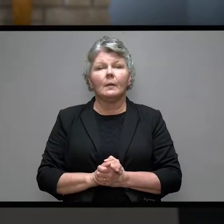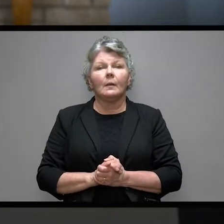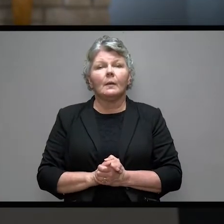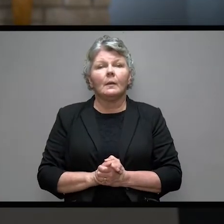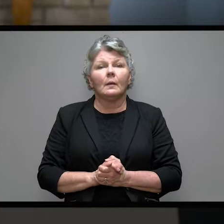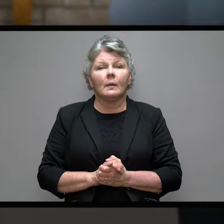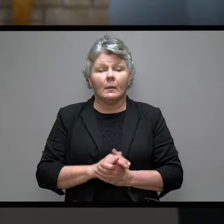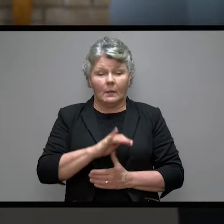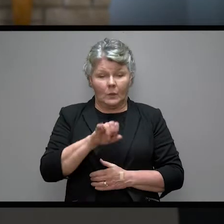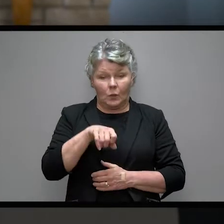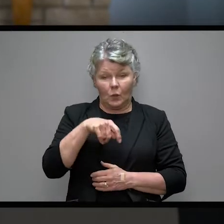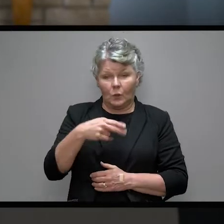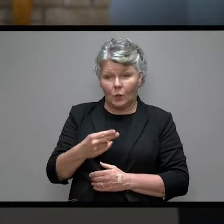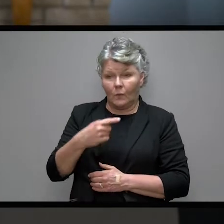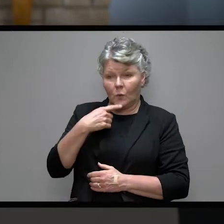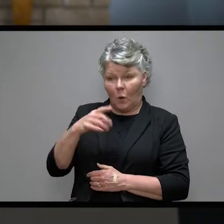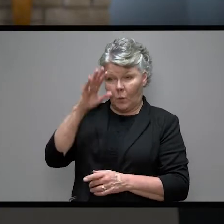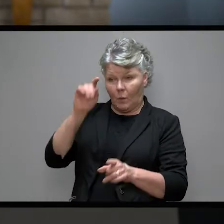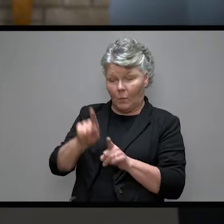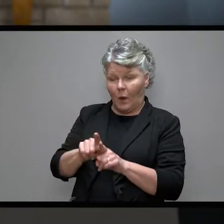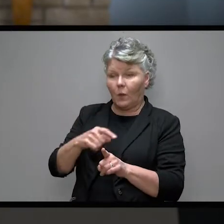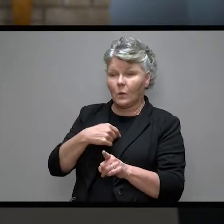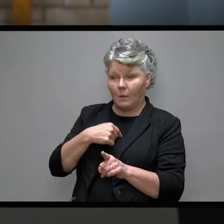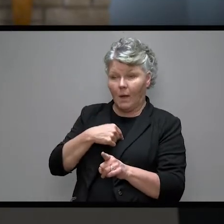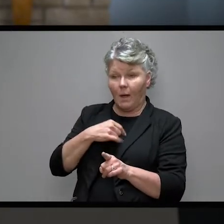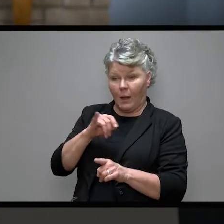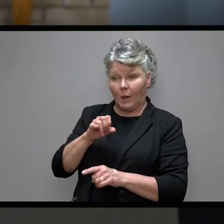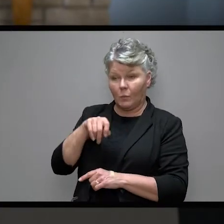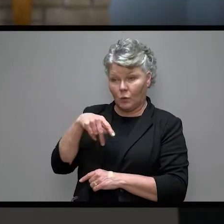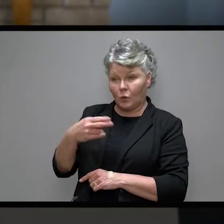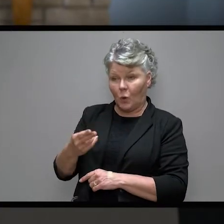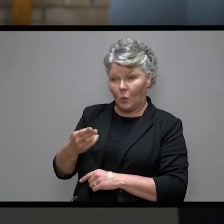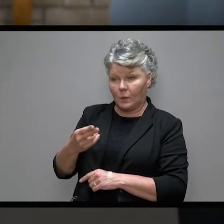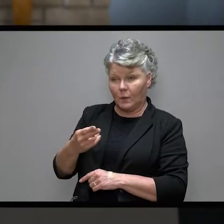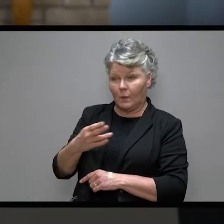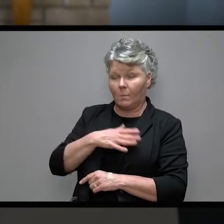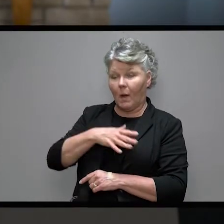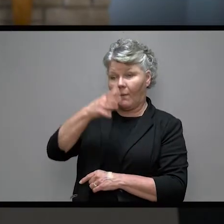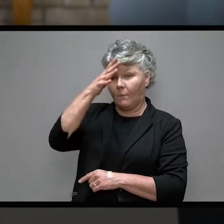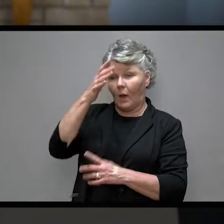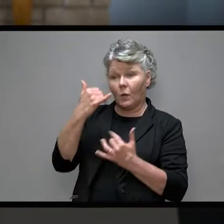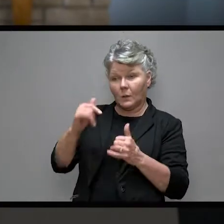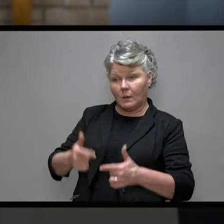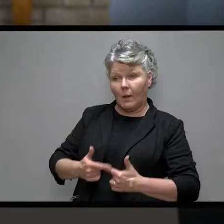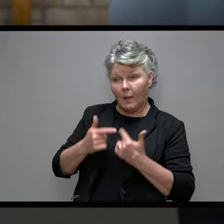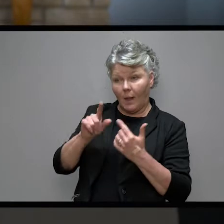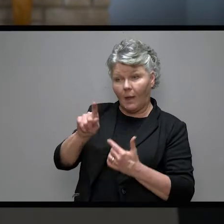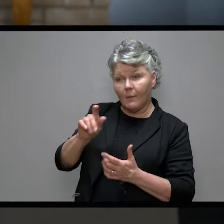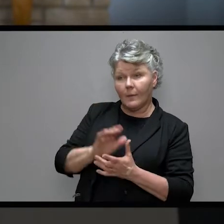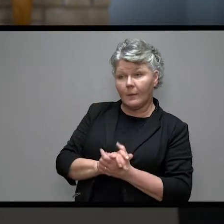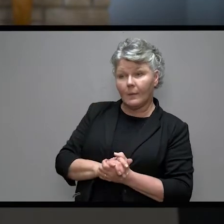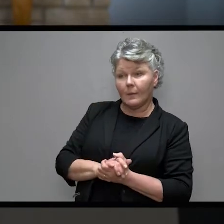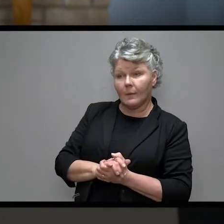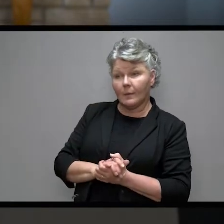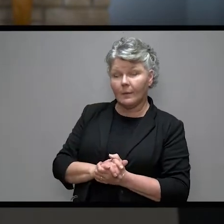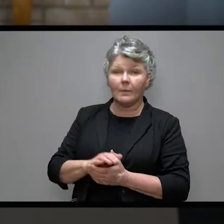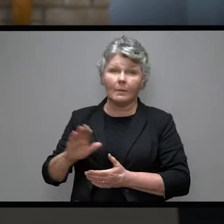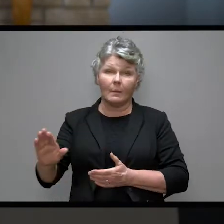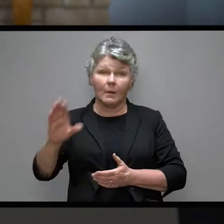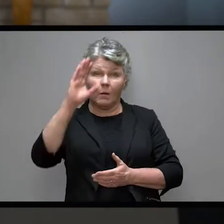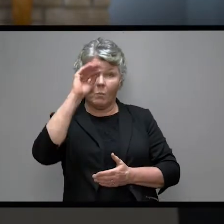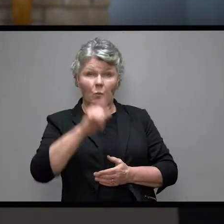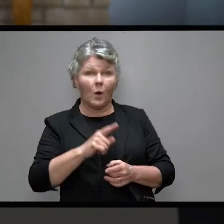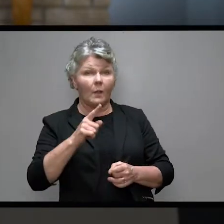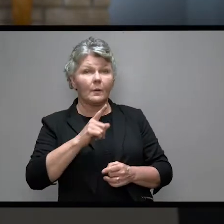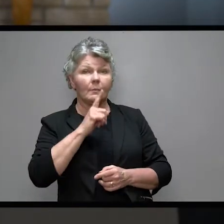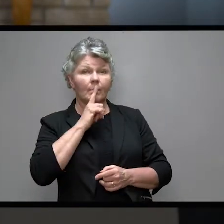And Joseph said to his brothers, I am Joseph. Is my father still alive? But his brothers could